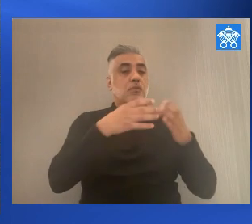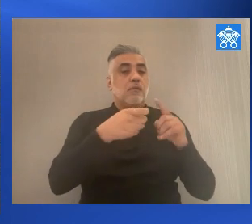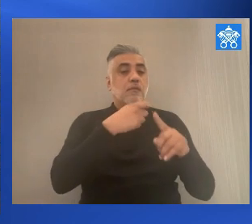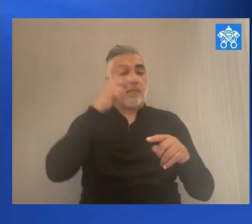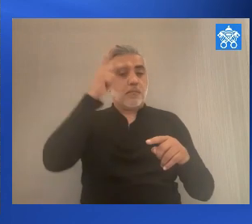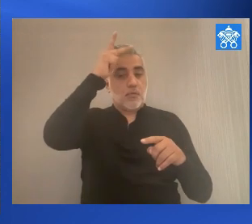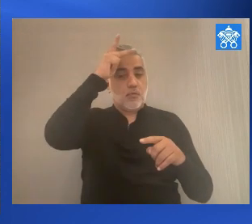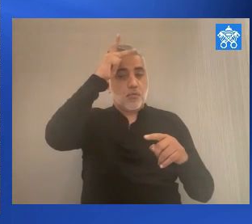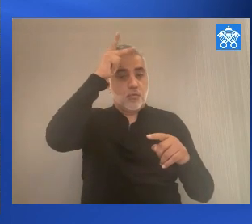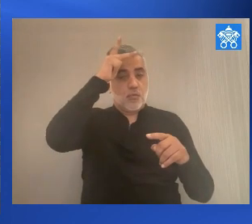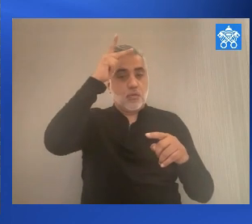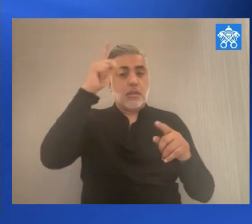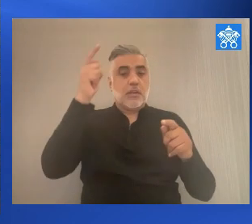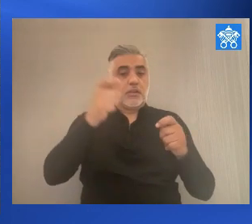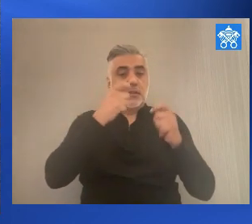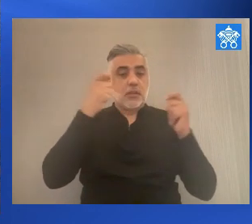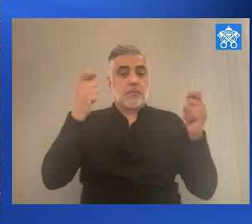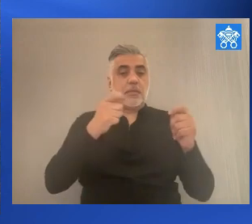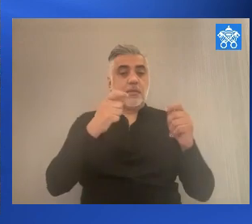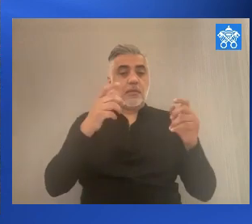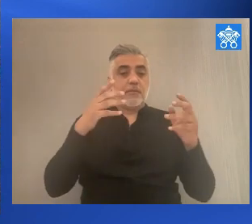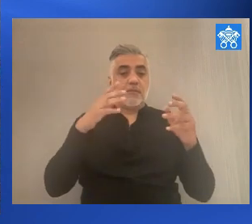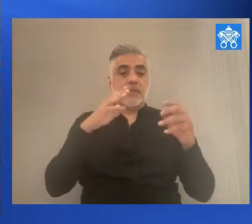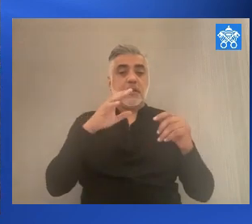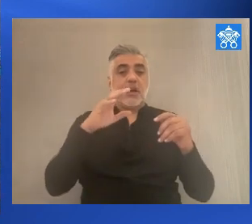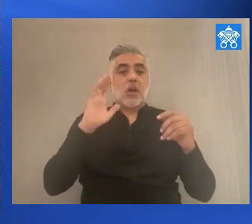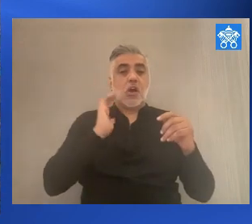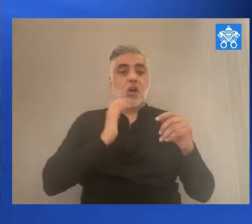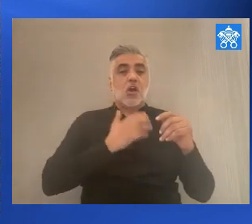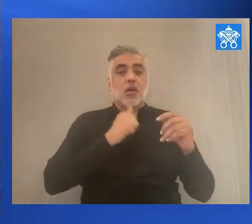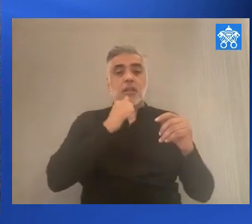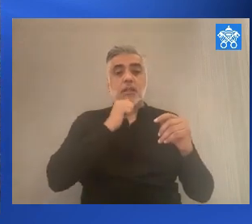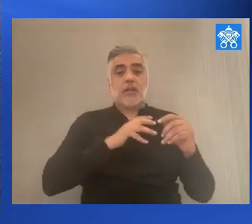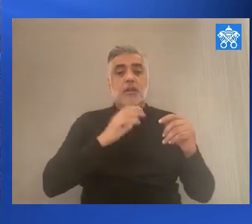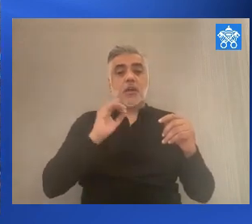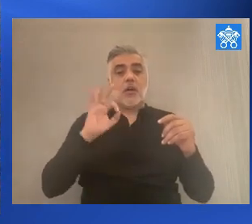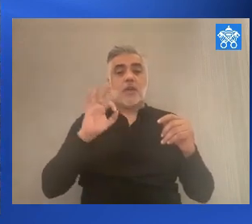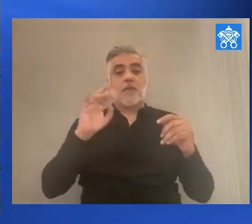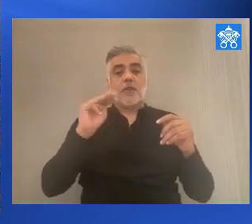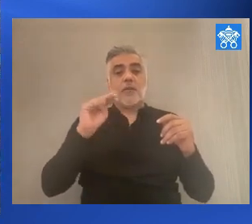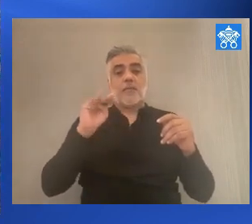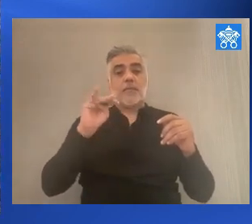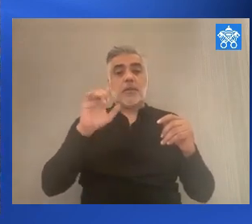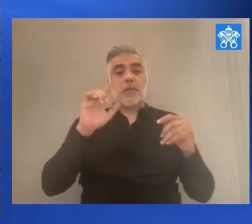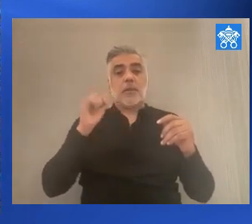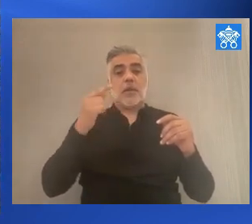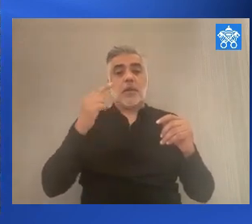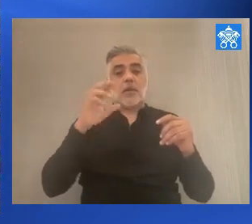and the Peruvian community who celebrate